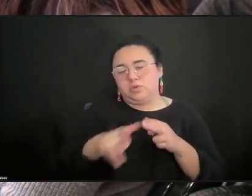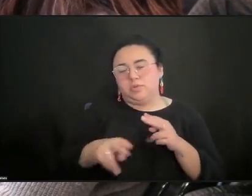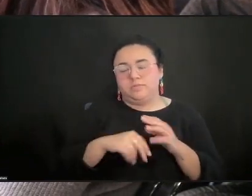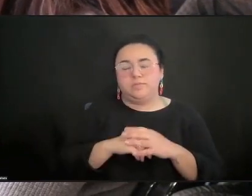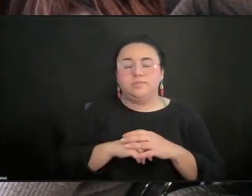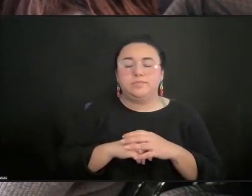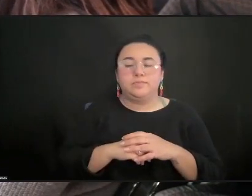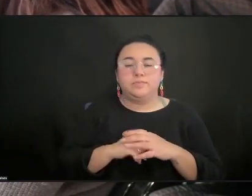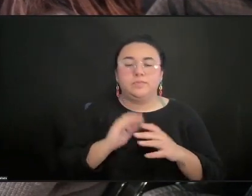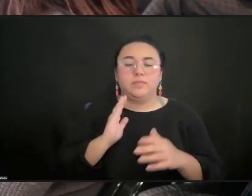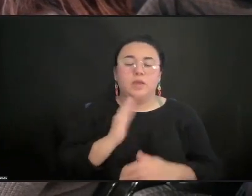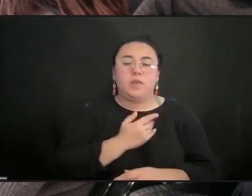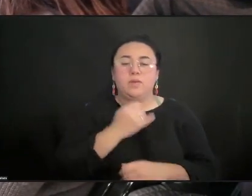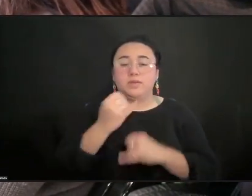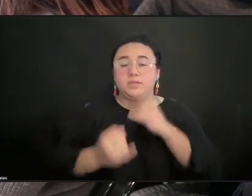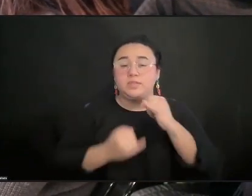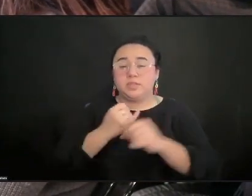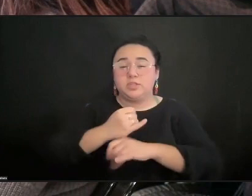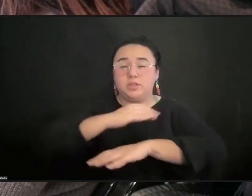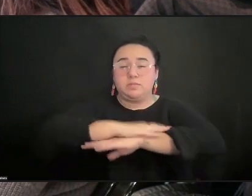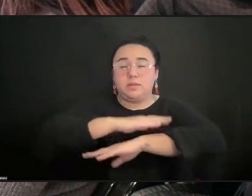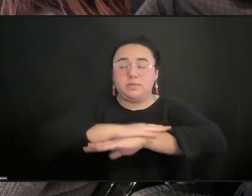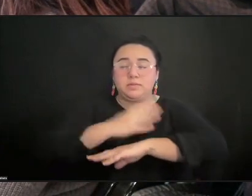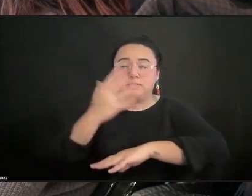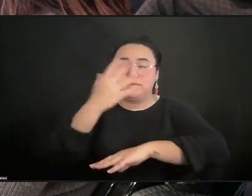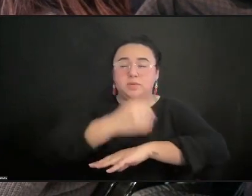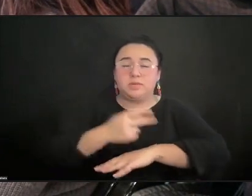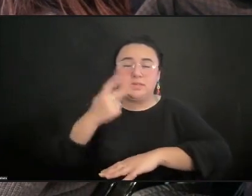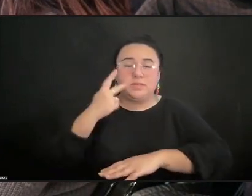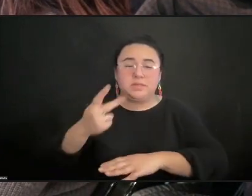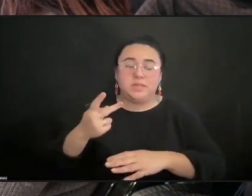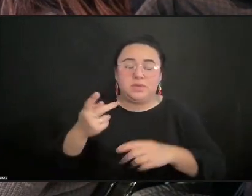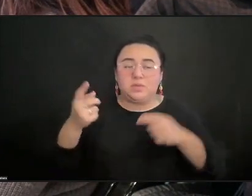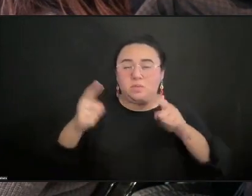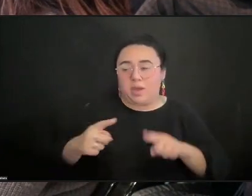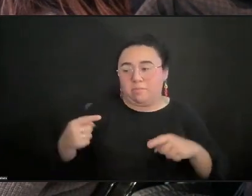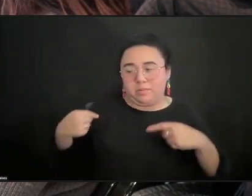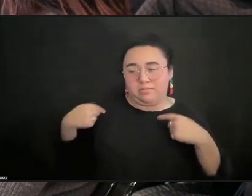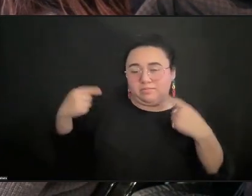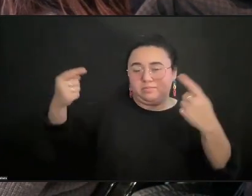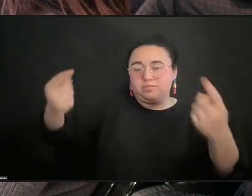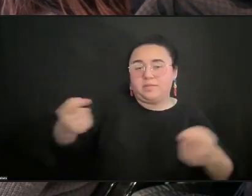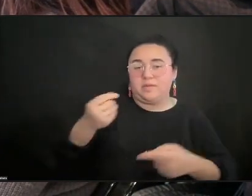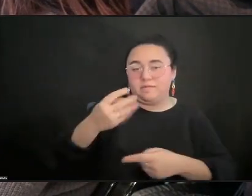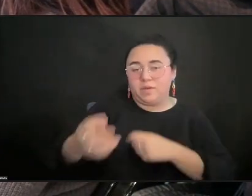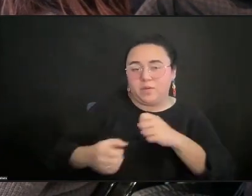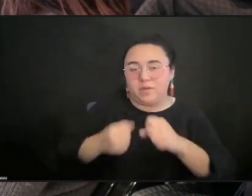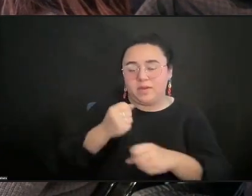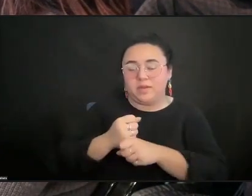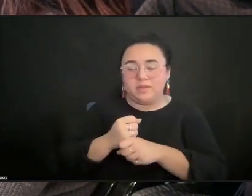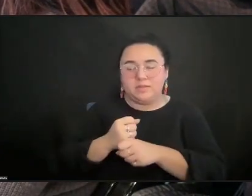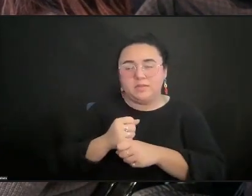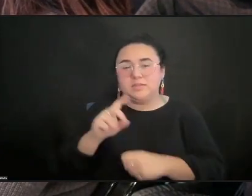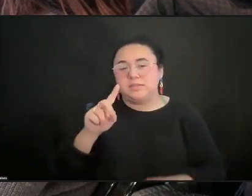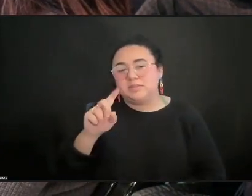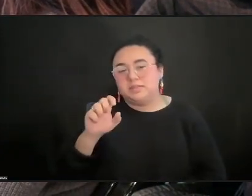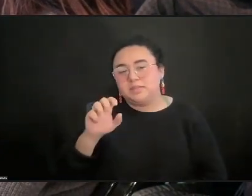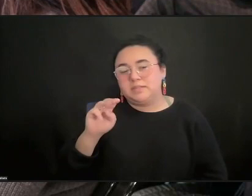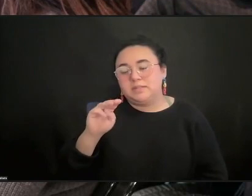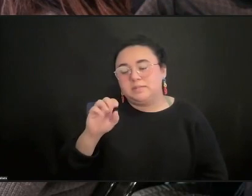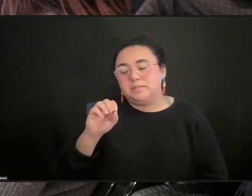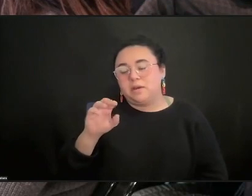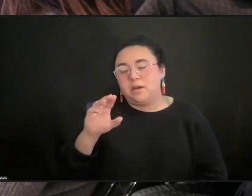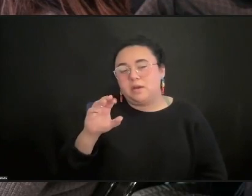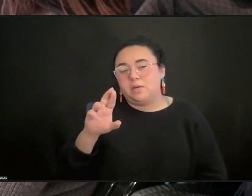really beautiful to see what was democratized over the last few years in this space for so many of us.